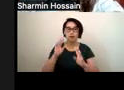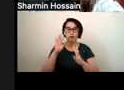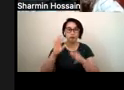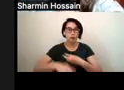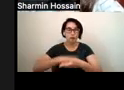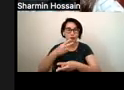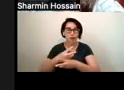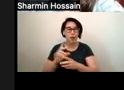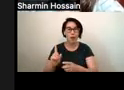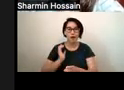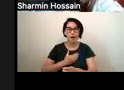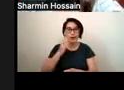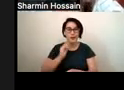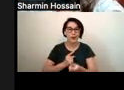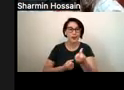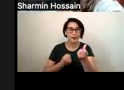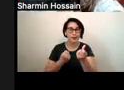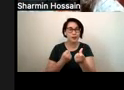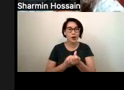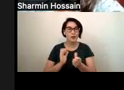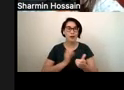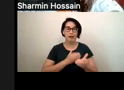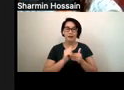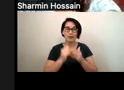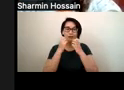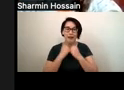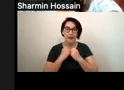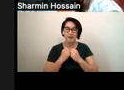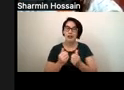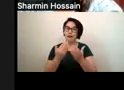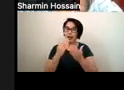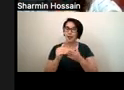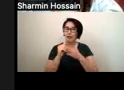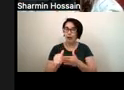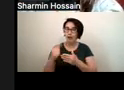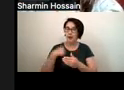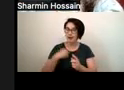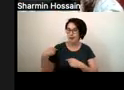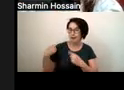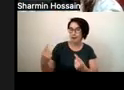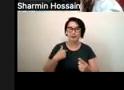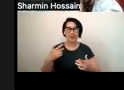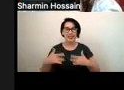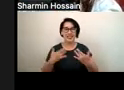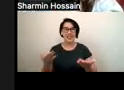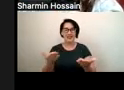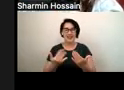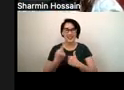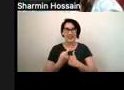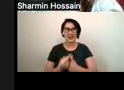opportunity to thrive. Thank you so much for following us all throughout the years. I'm excited to be here with you guys today.